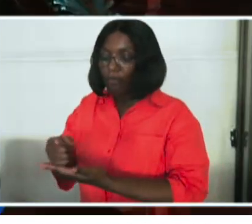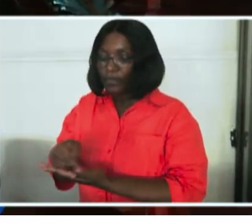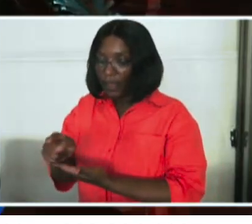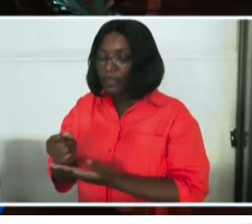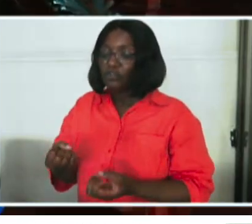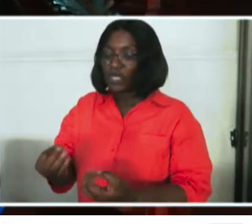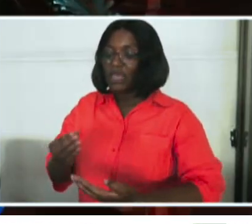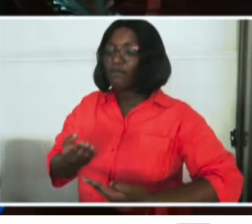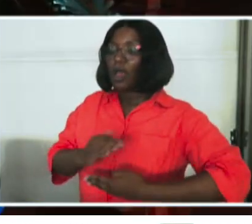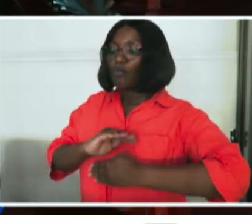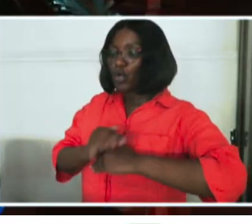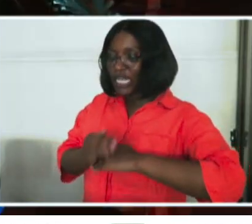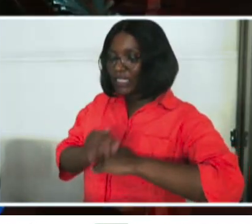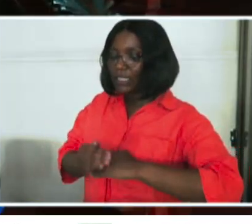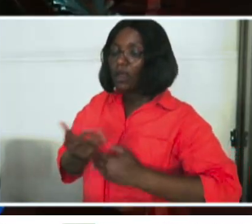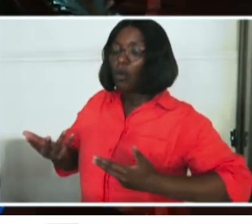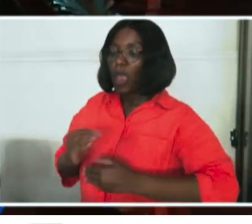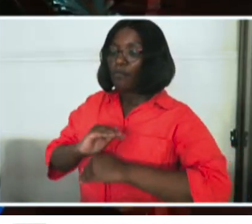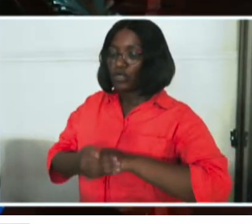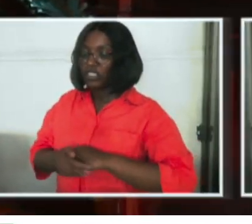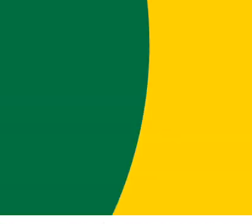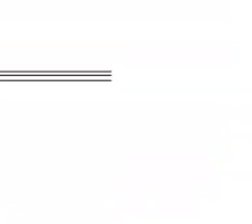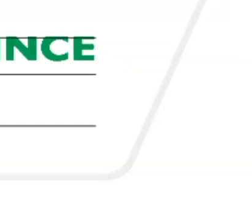provide protection where protection is needed.